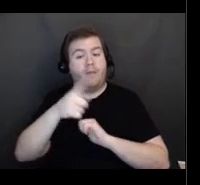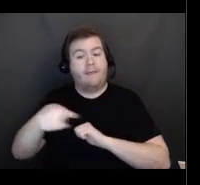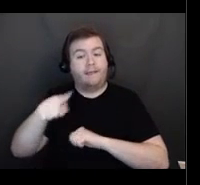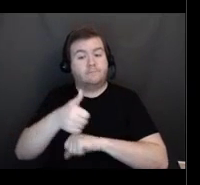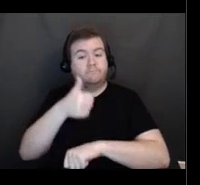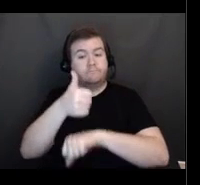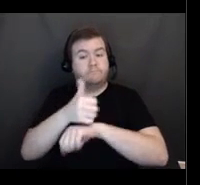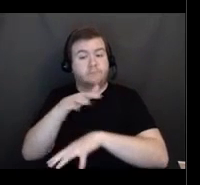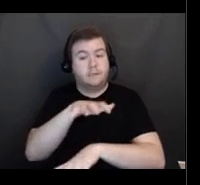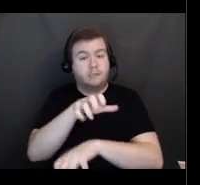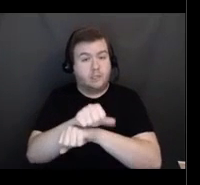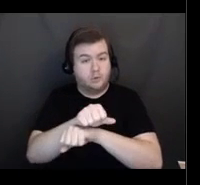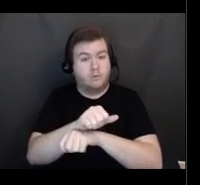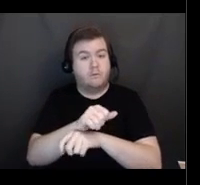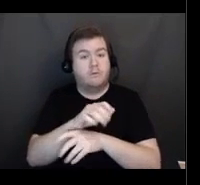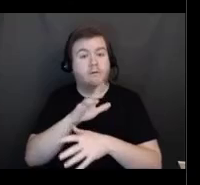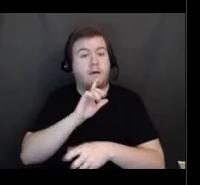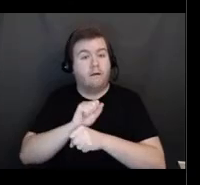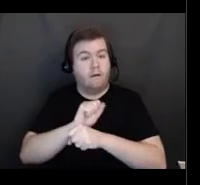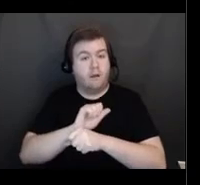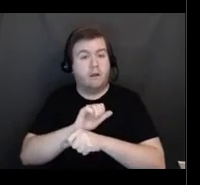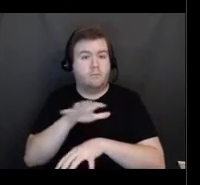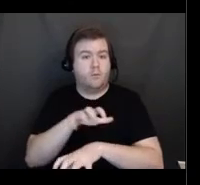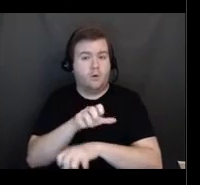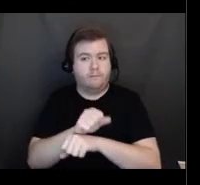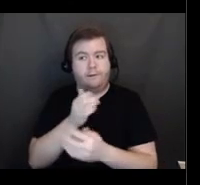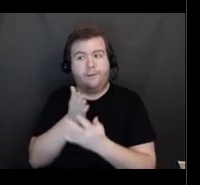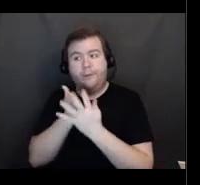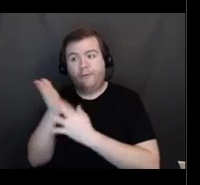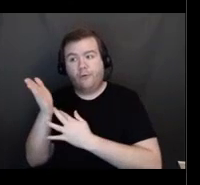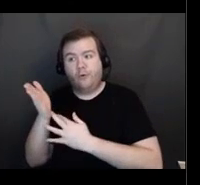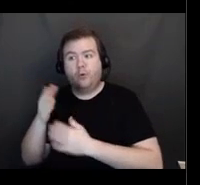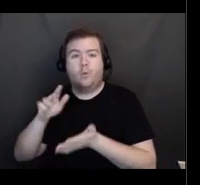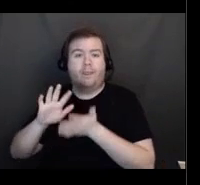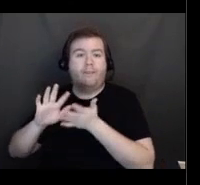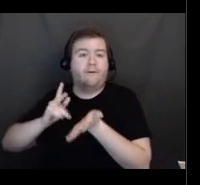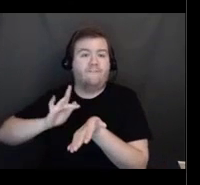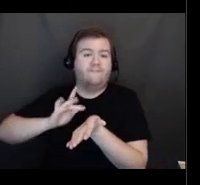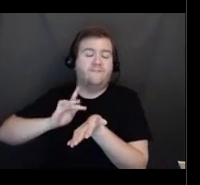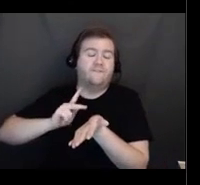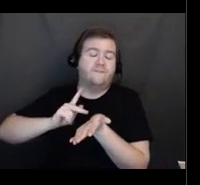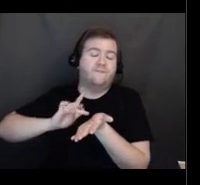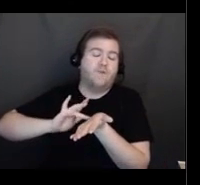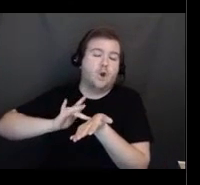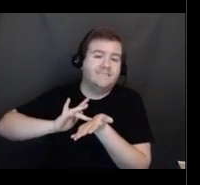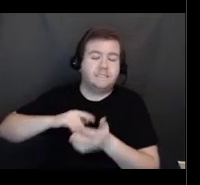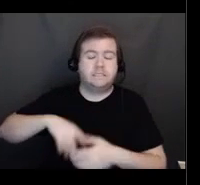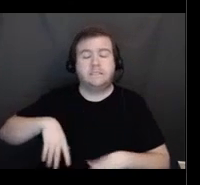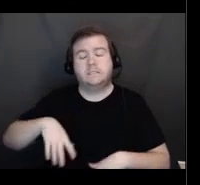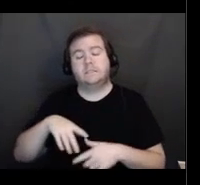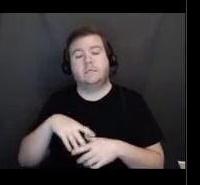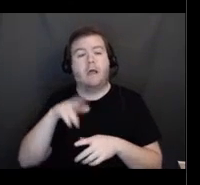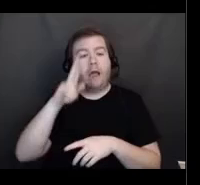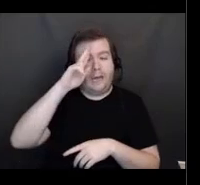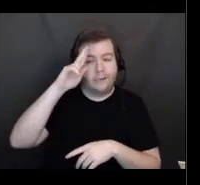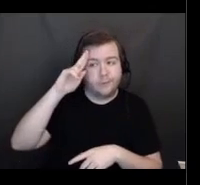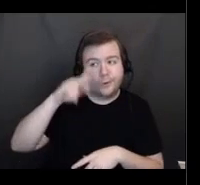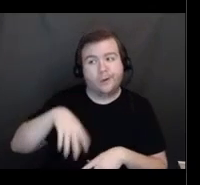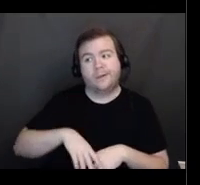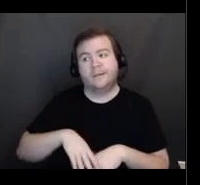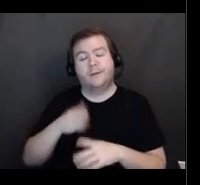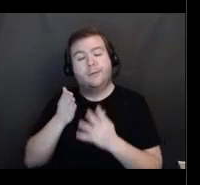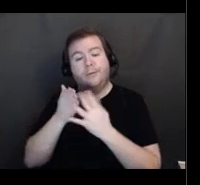be it through a vaccine partner such as a pharmacy or a hospital group or through the Vaccination Administration